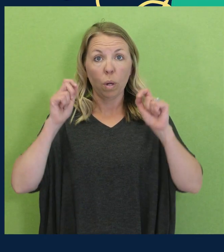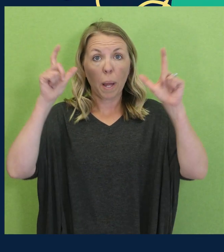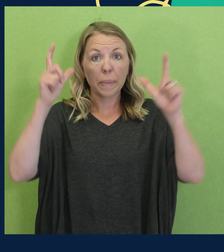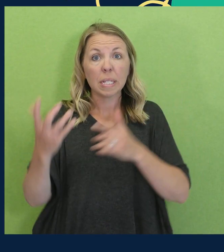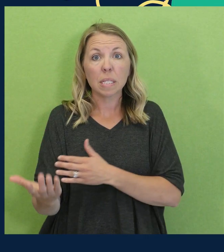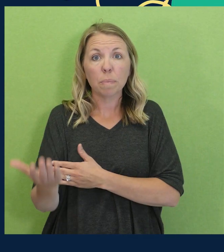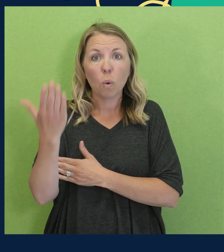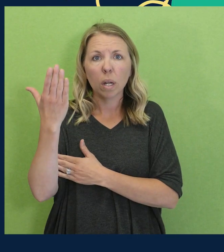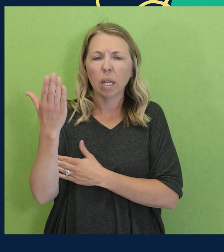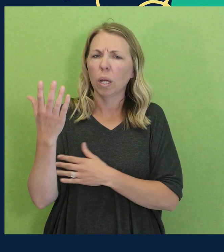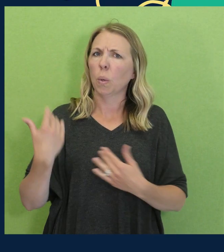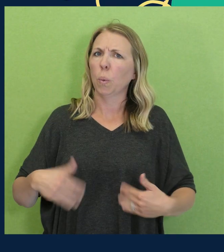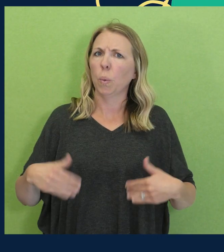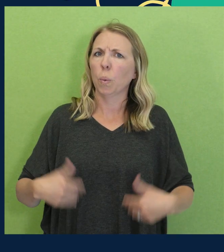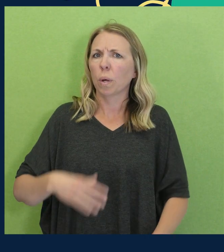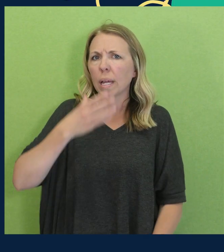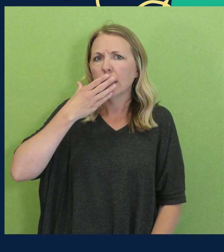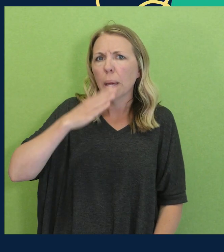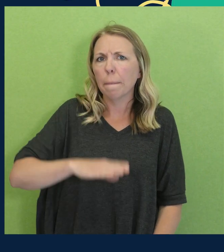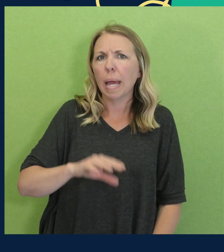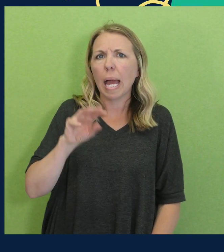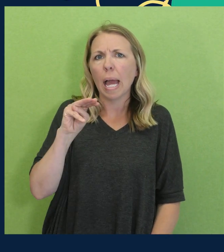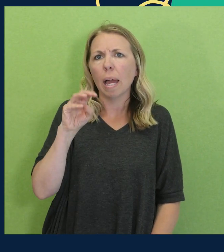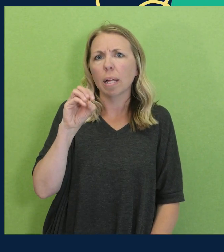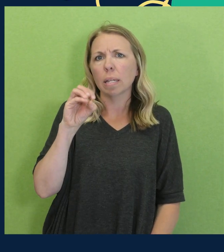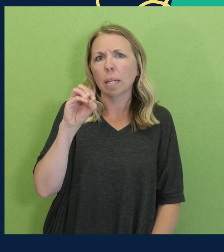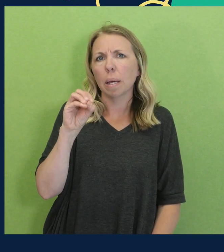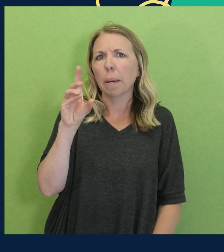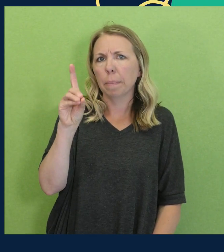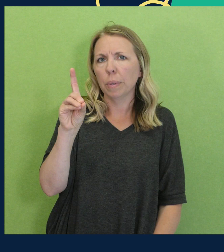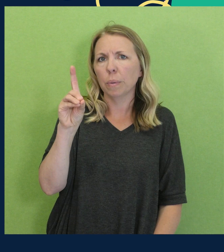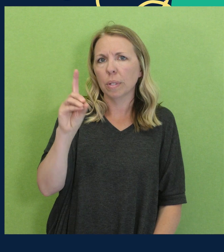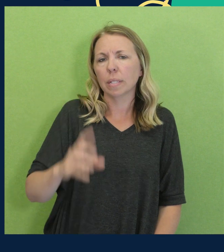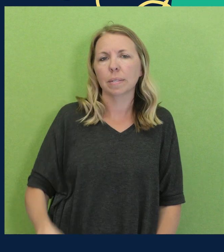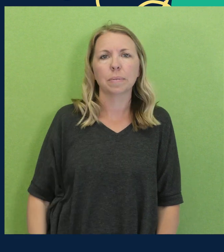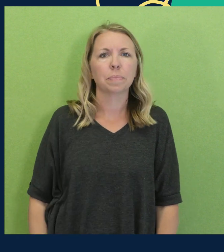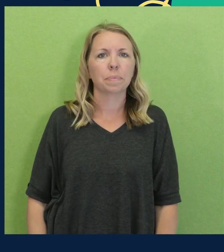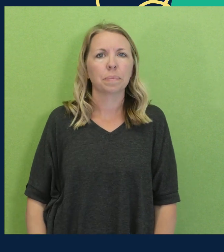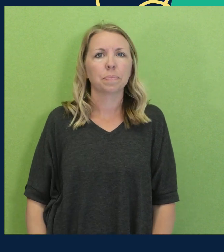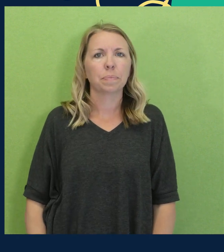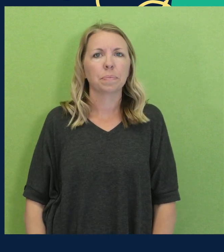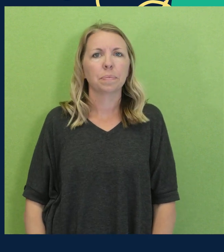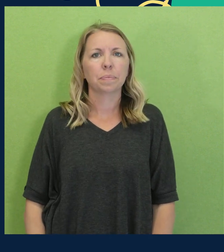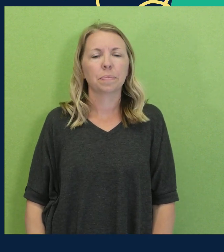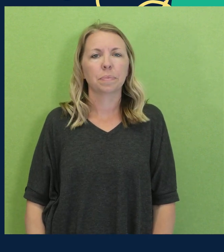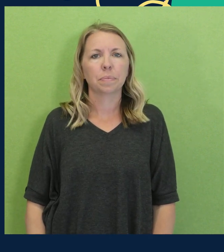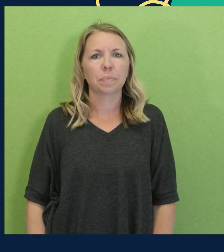You woke in the morning in such a bad mood.